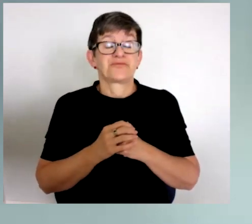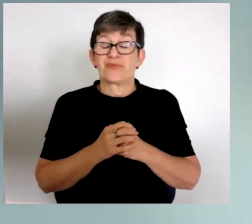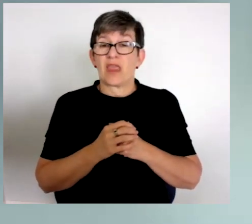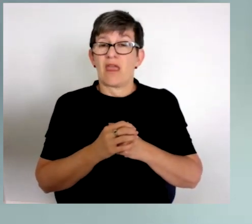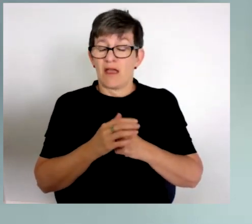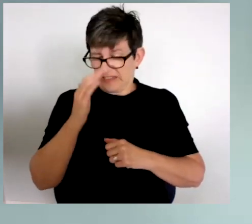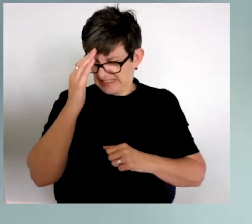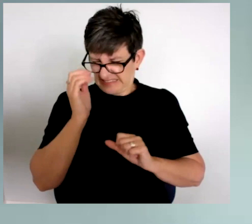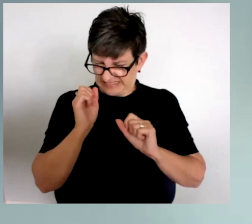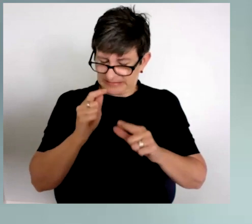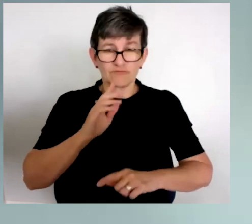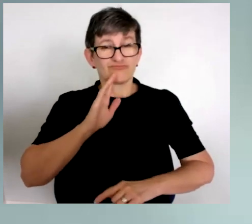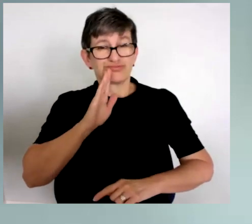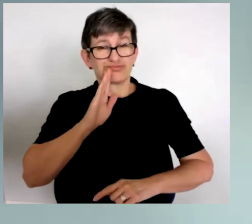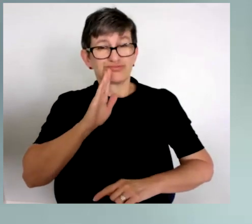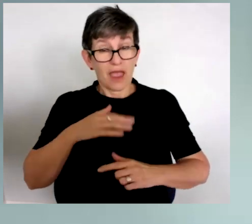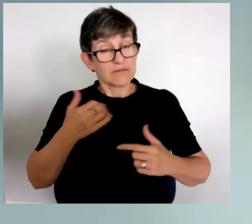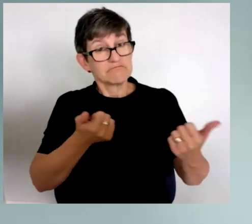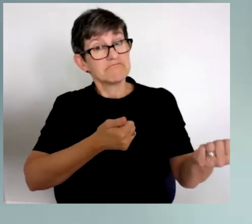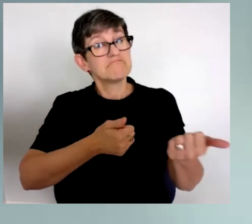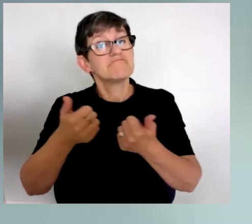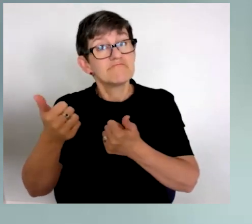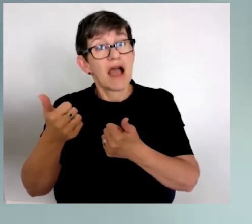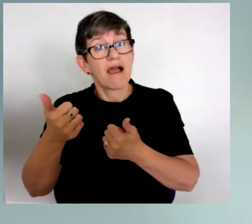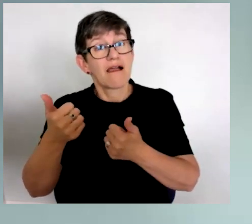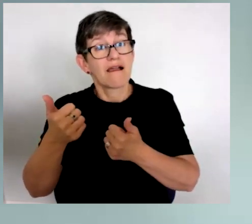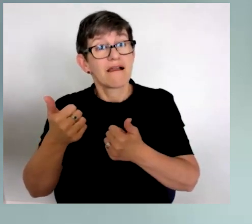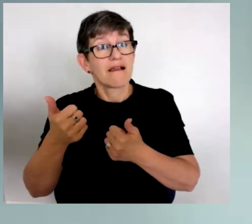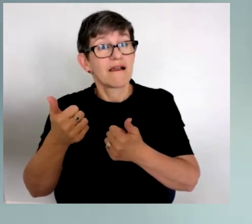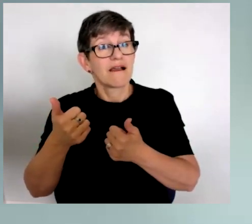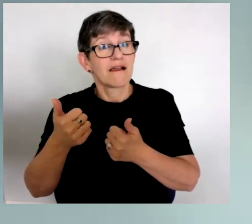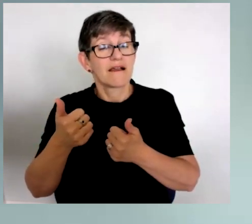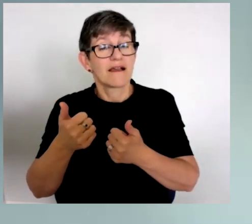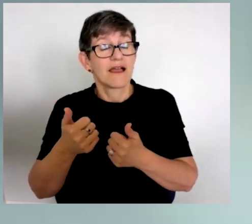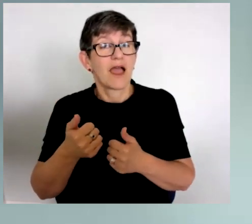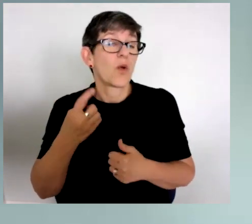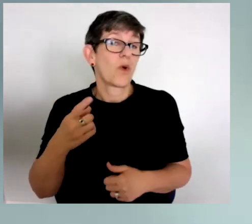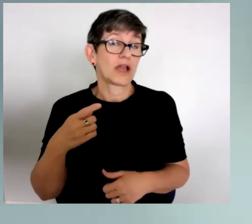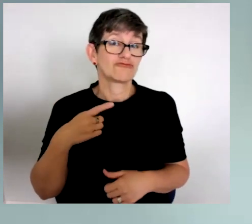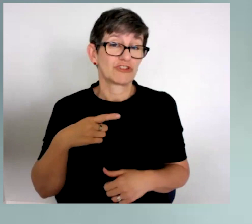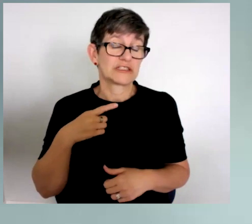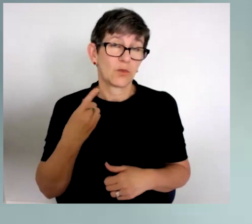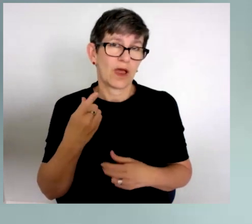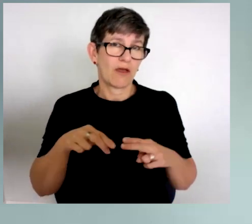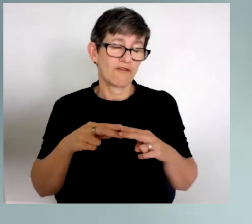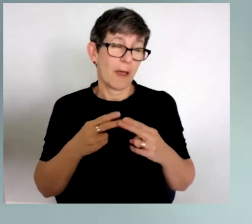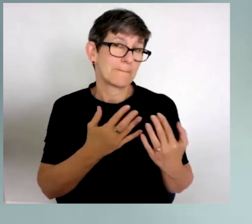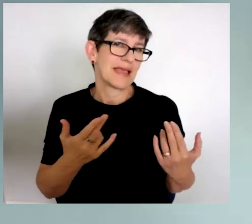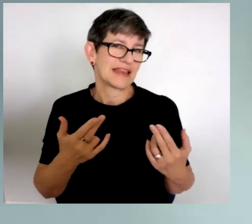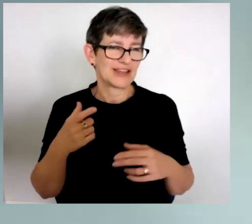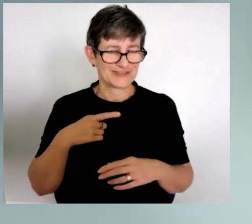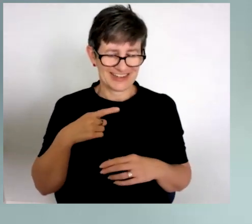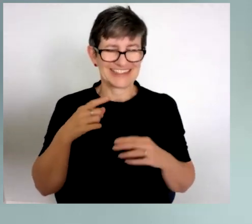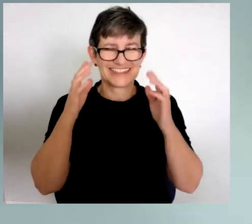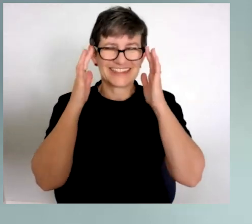did do it and it went really well. And it was certainly one of the factors, one of many factors that